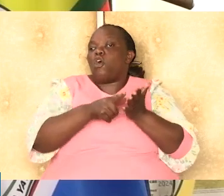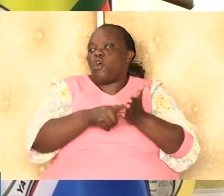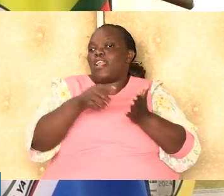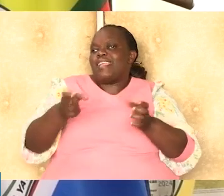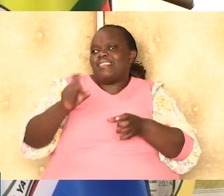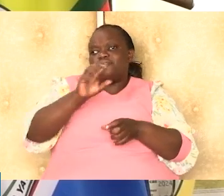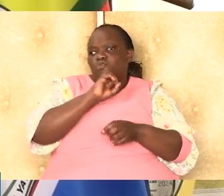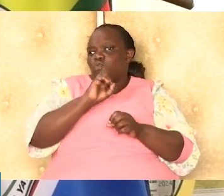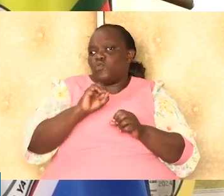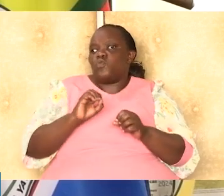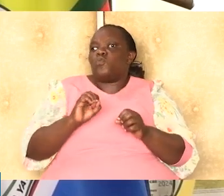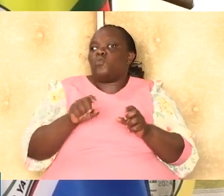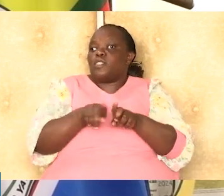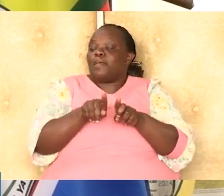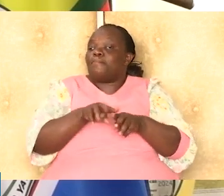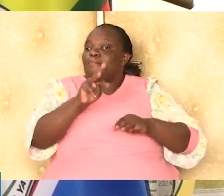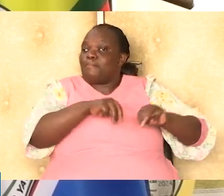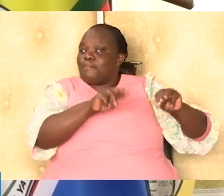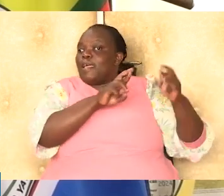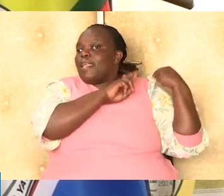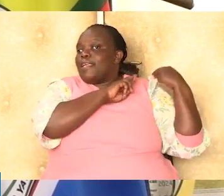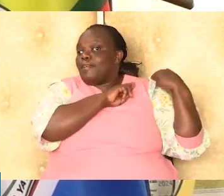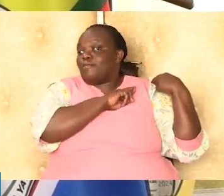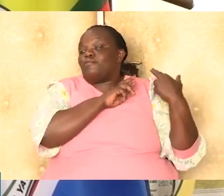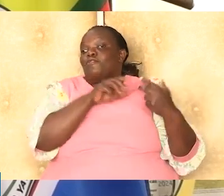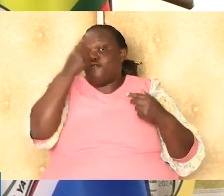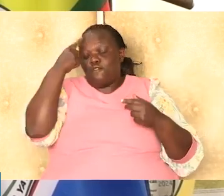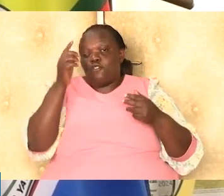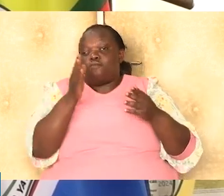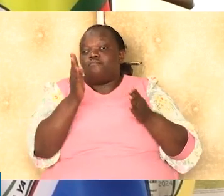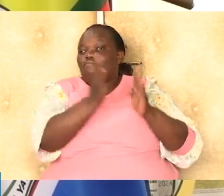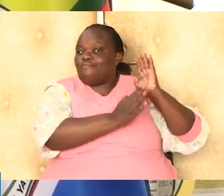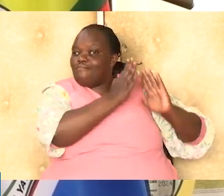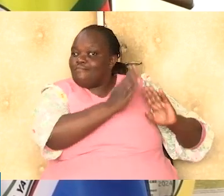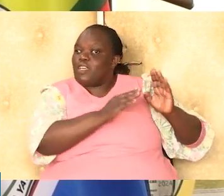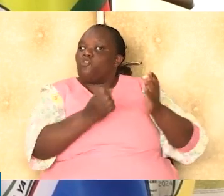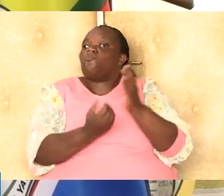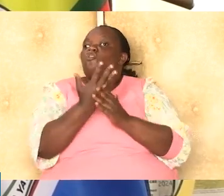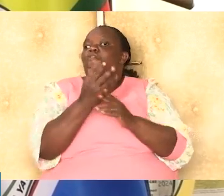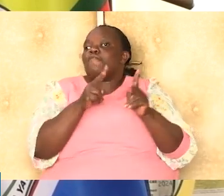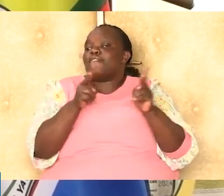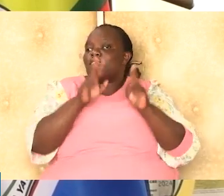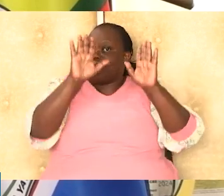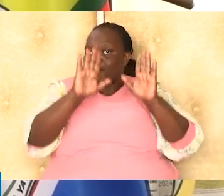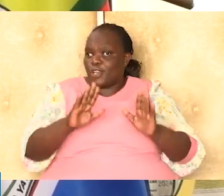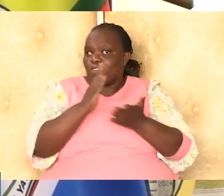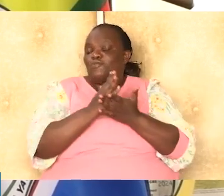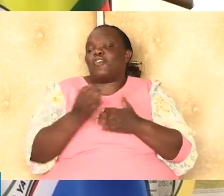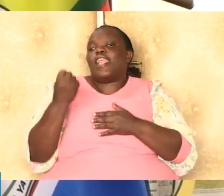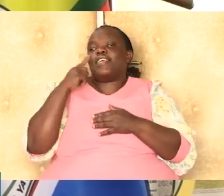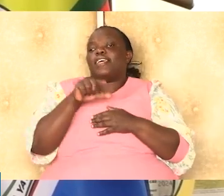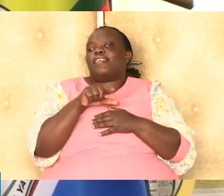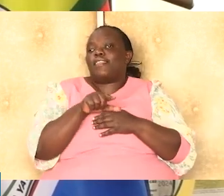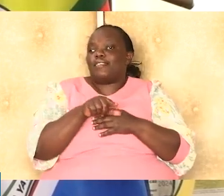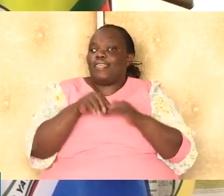model that ensures that there is fiscal responsibility for strategic growth. So it's very, very important that we understand this,